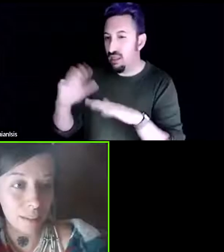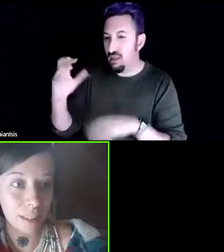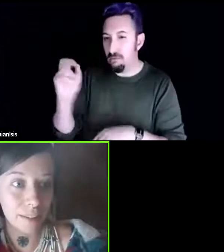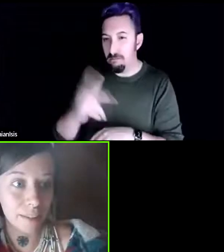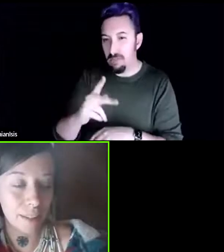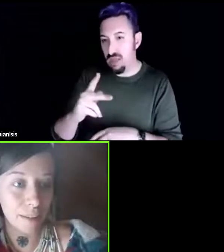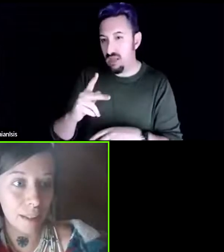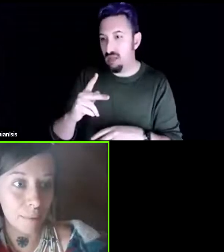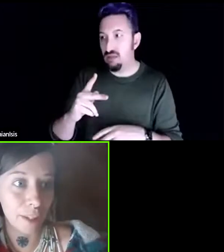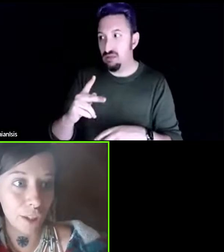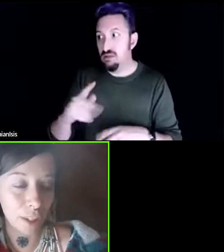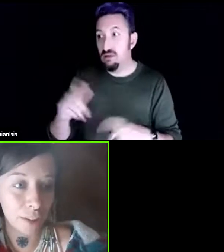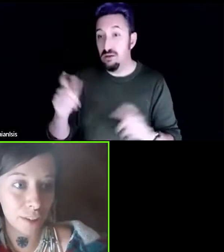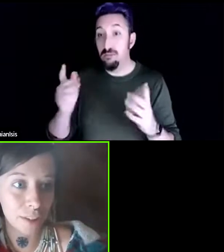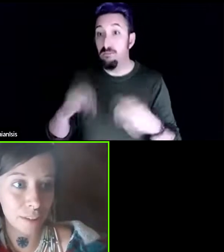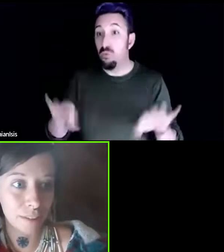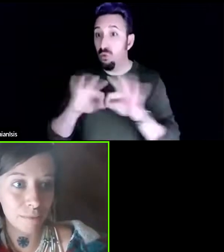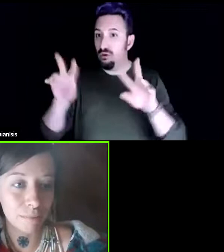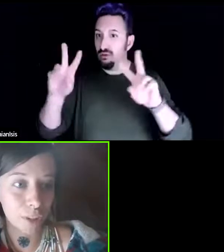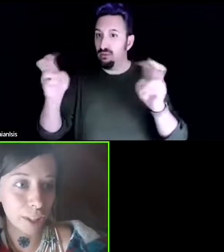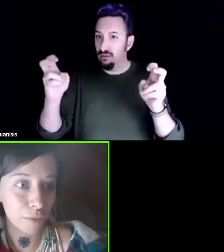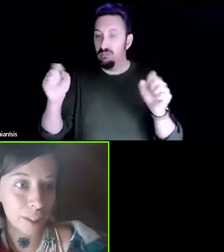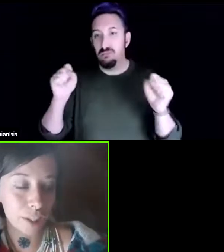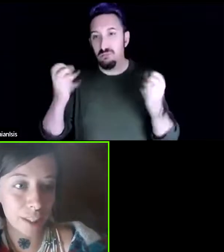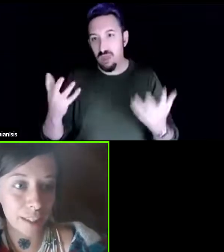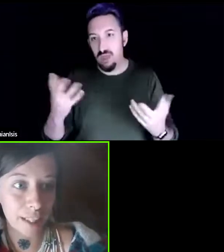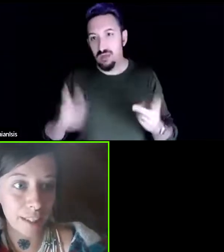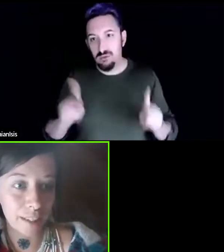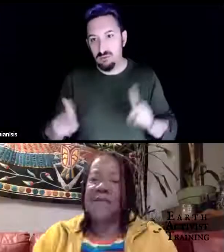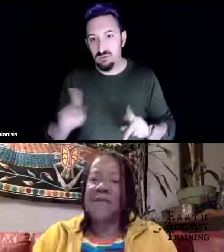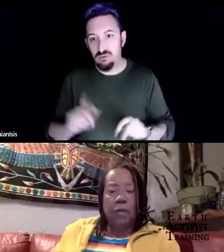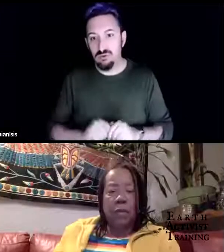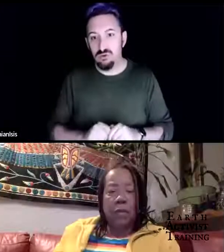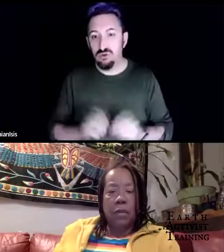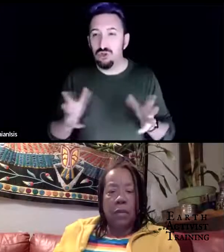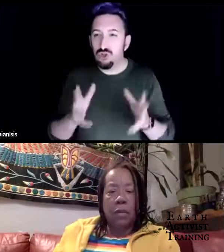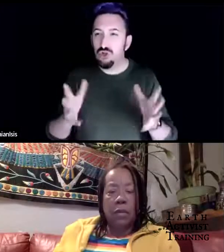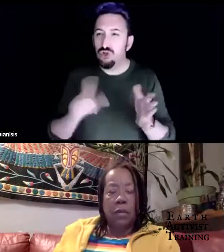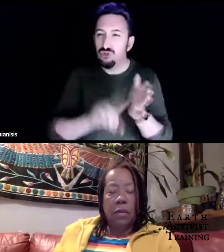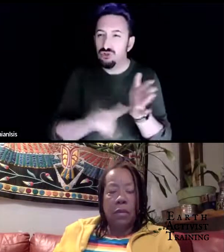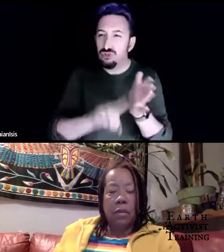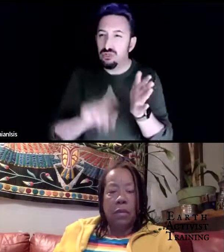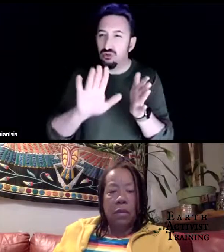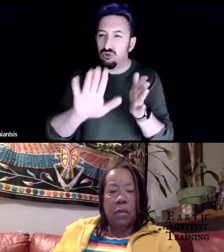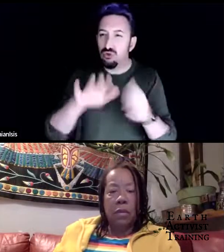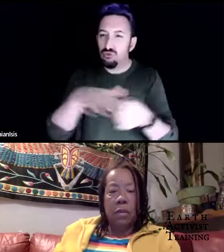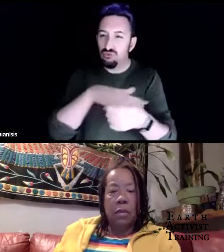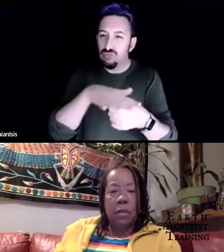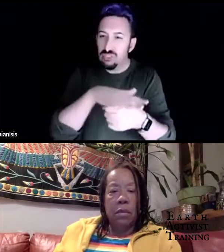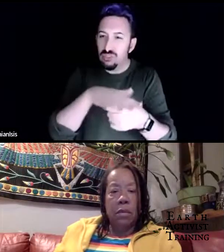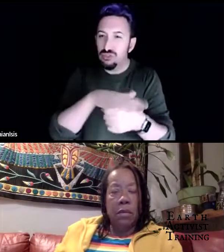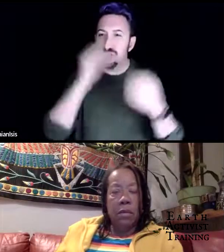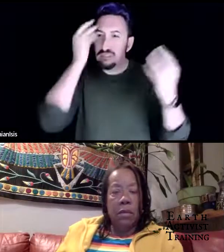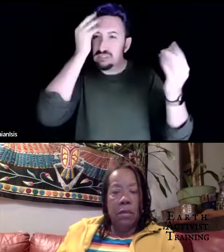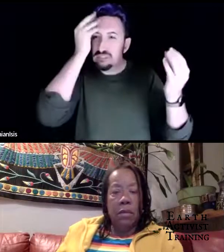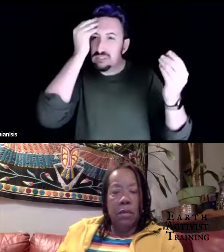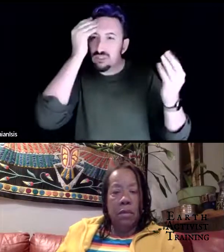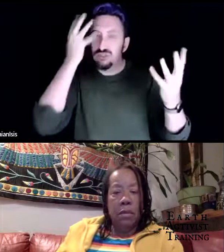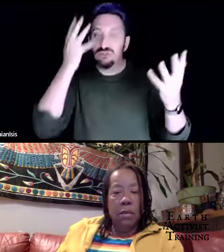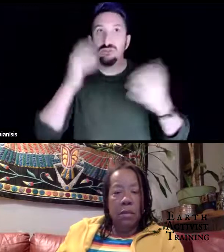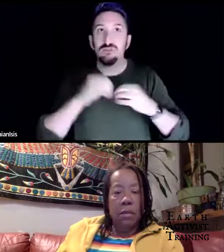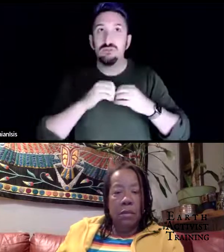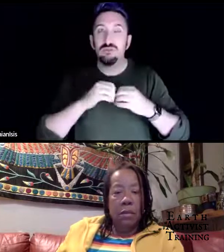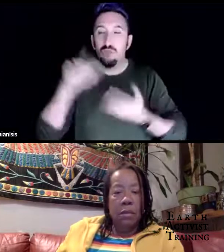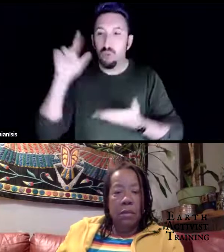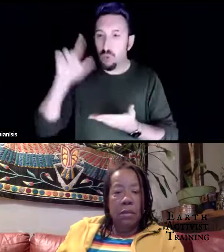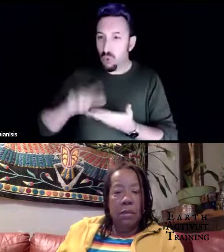it's um encouraged to look in your region and even consider some of the low income people